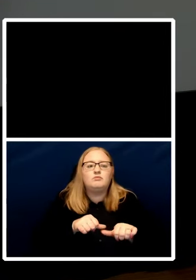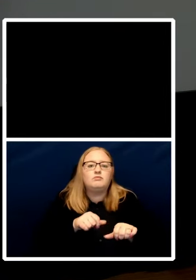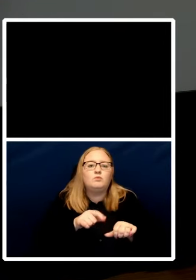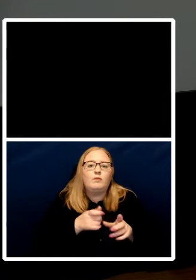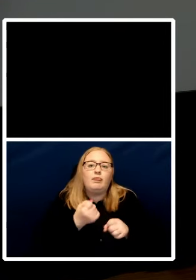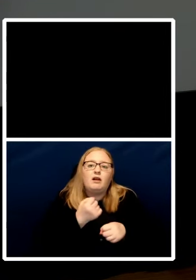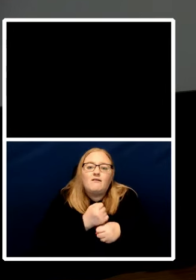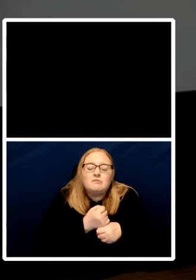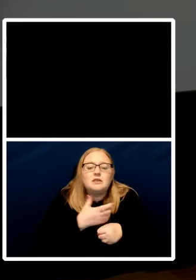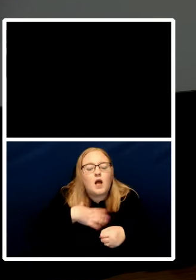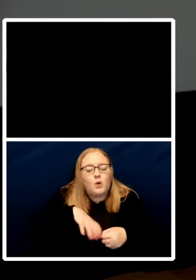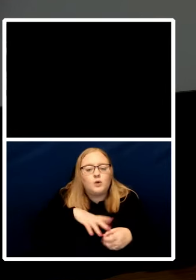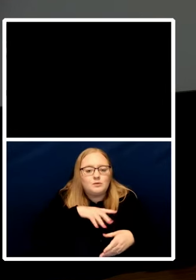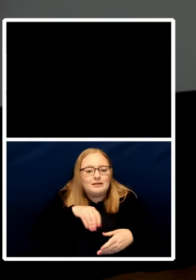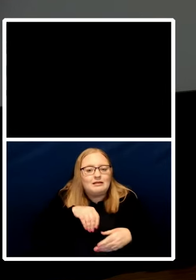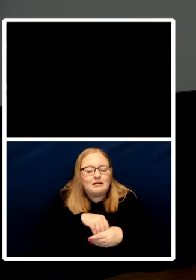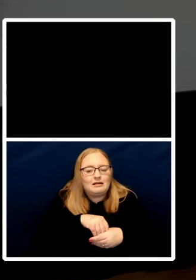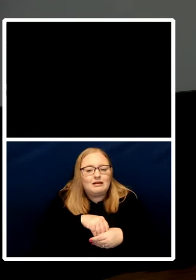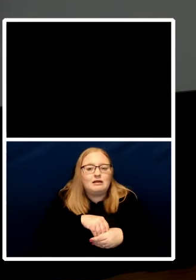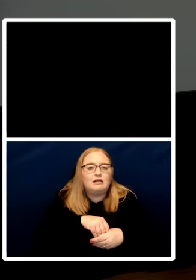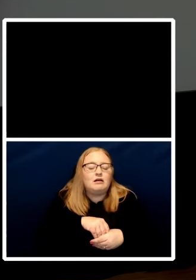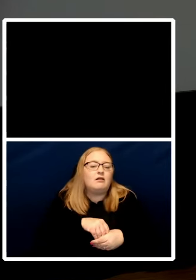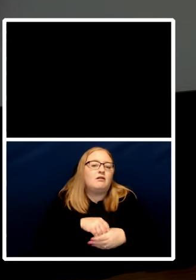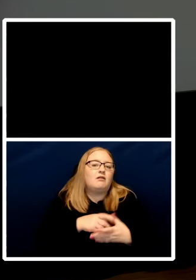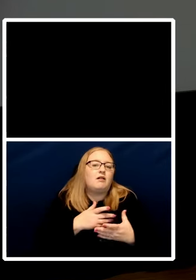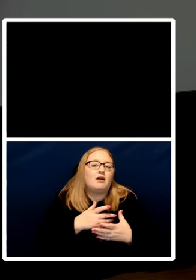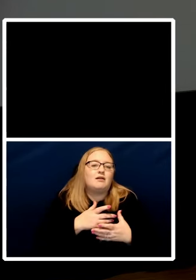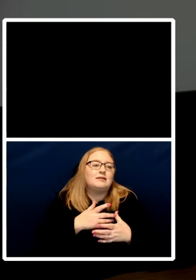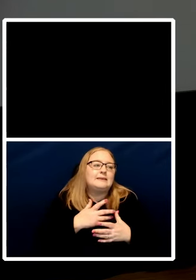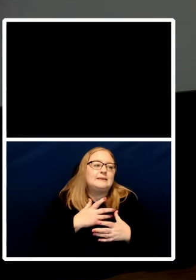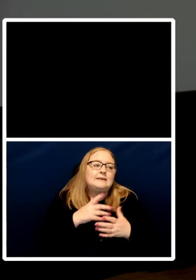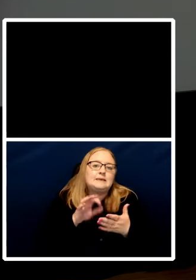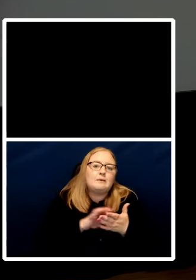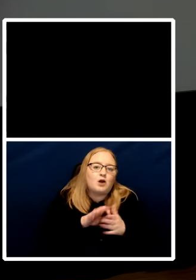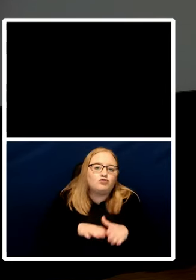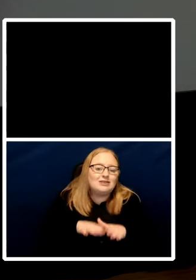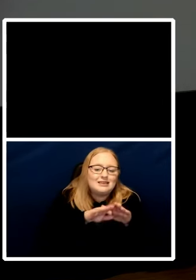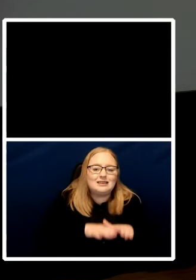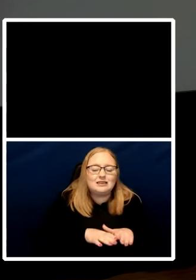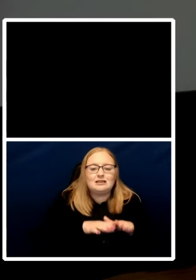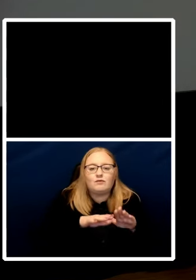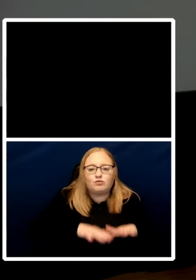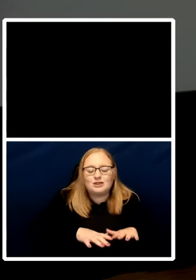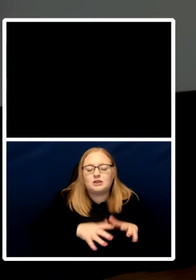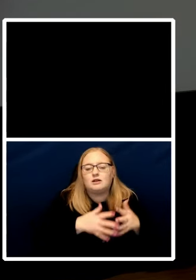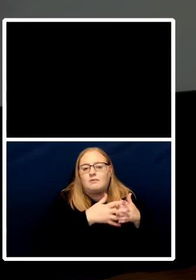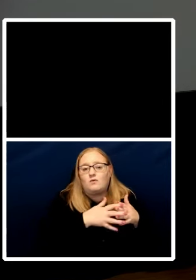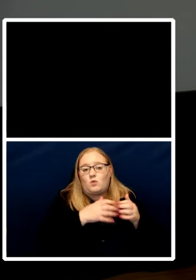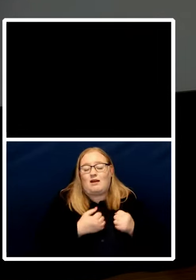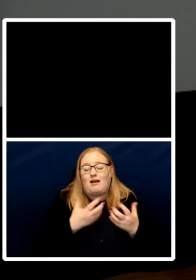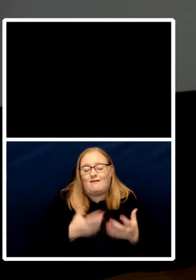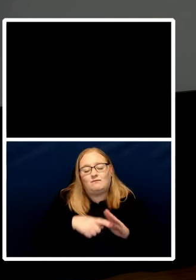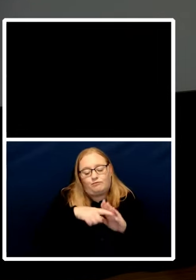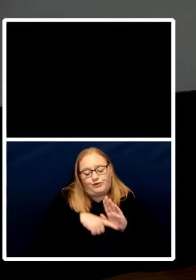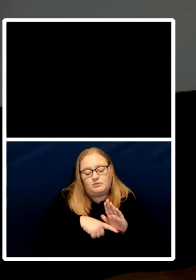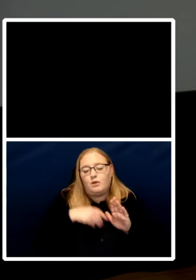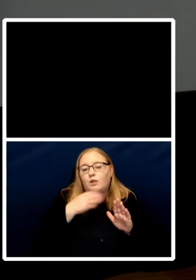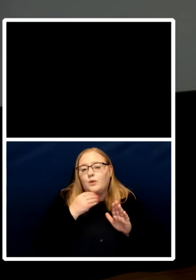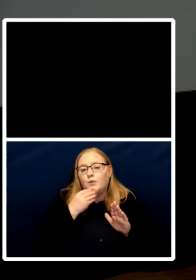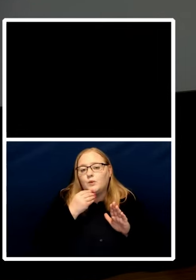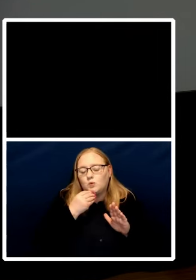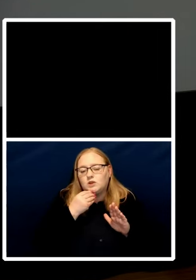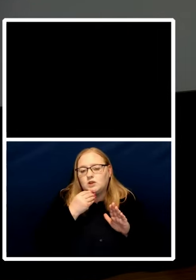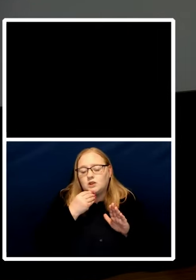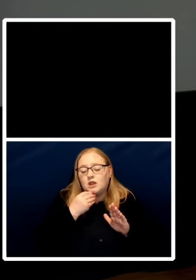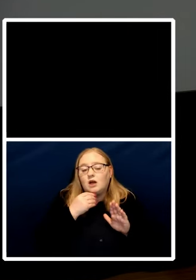the great old democracies like britain and the united states we just have to apply the principles with an even hand but i believe that the principles and the values come